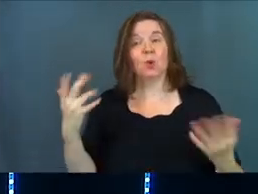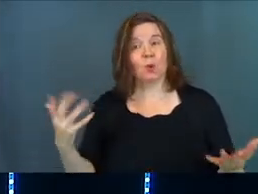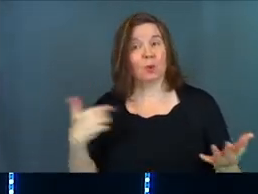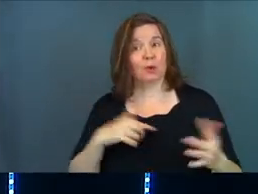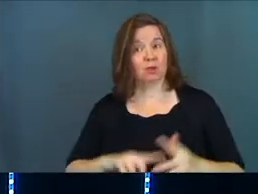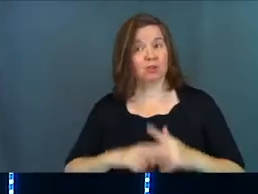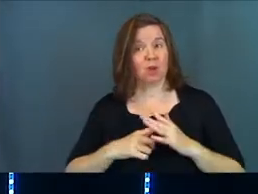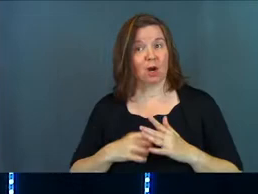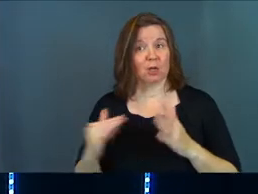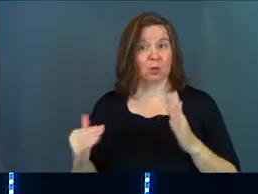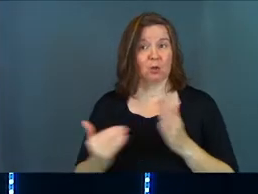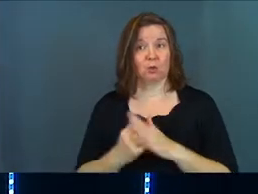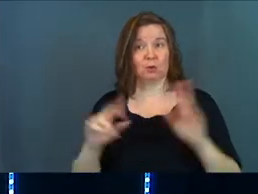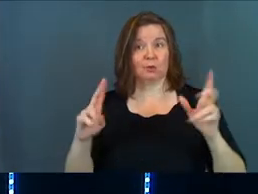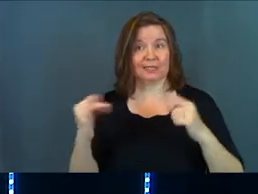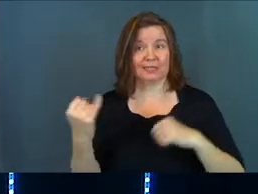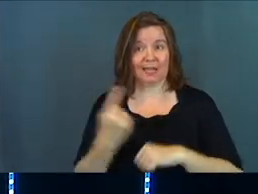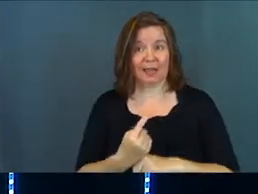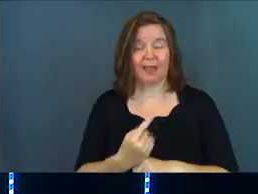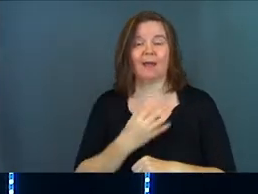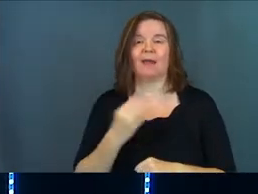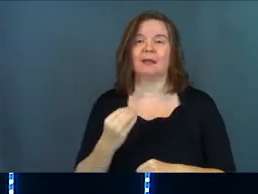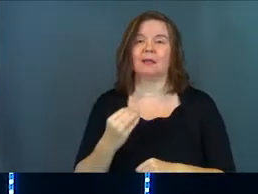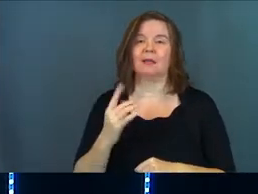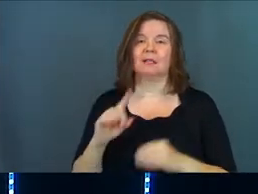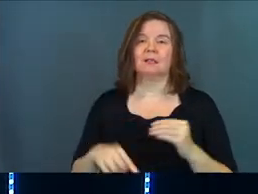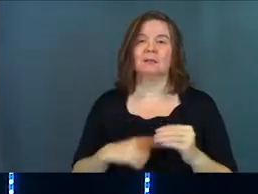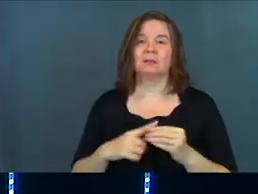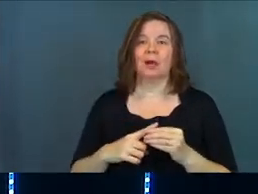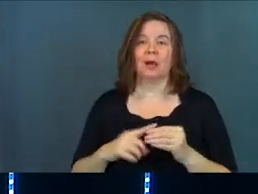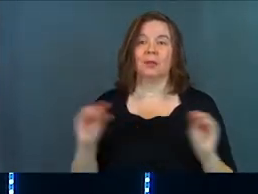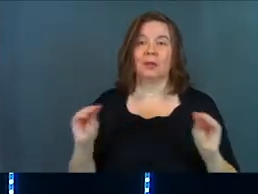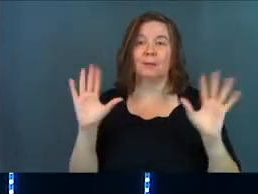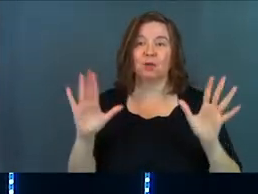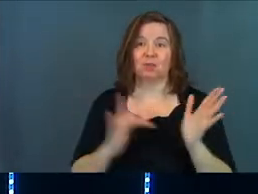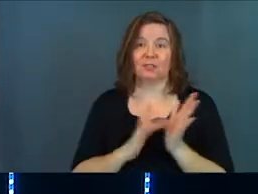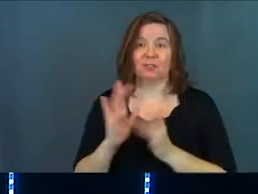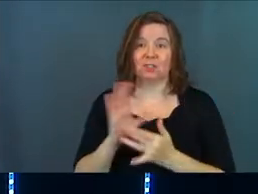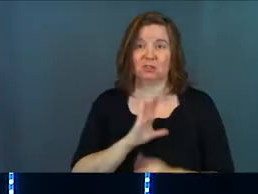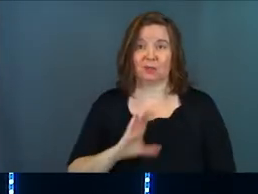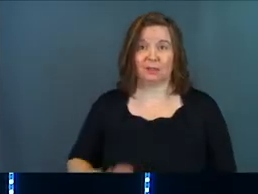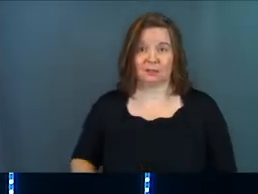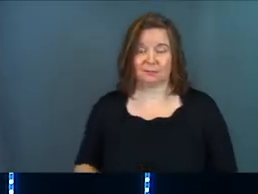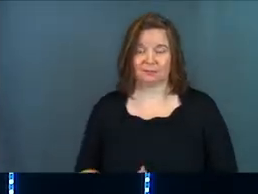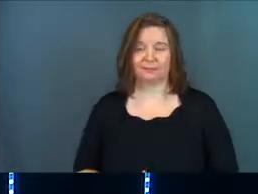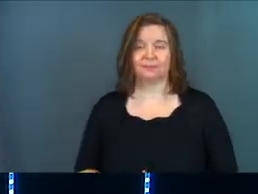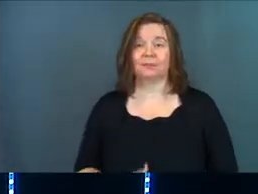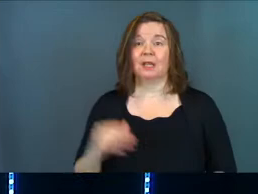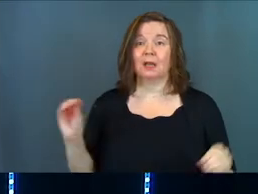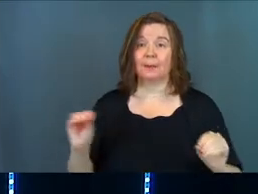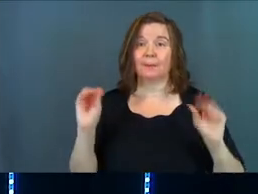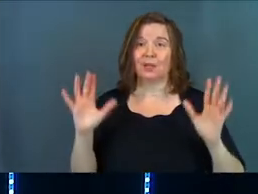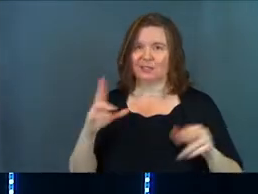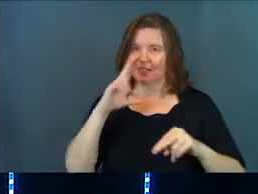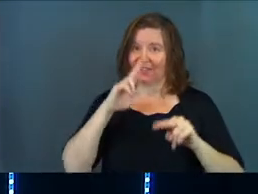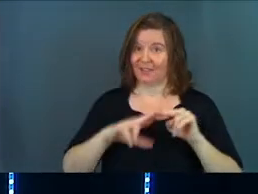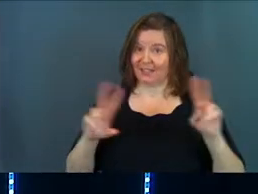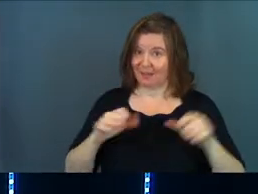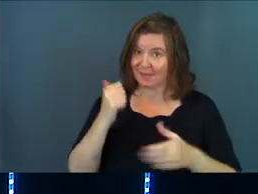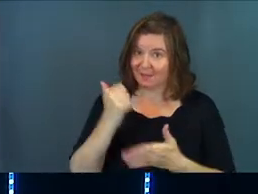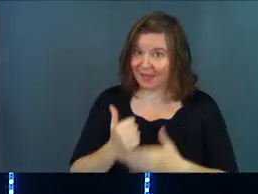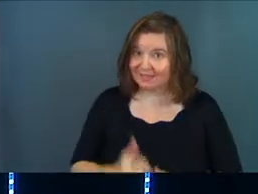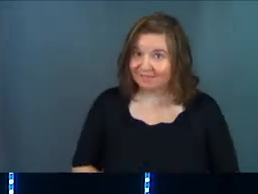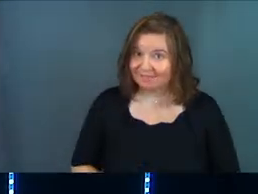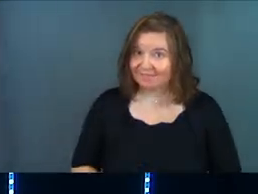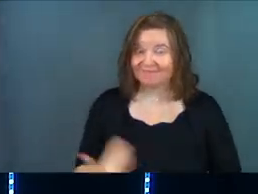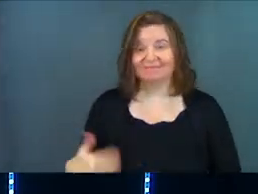we are starting a brand new series today and it's all about the miracles of Jesus Christ. Miracles are a fun topic, amen?